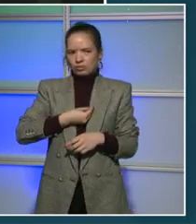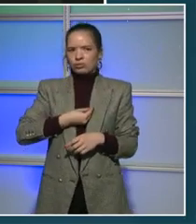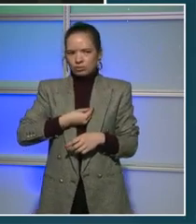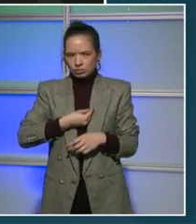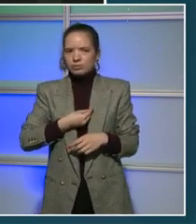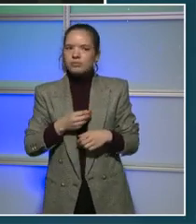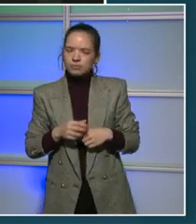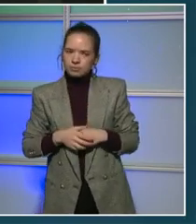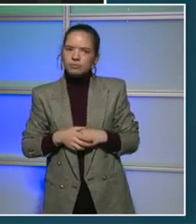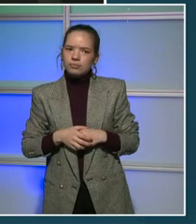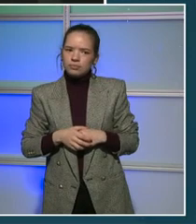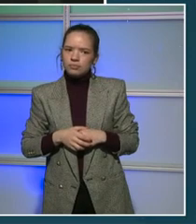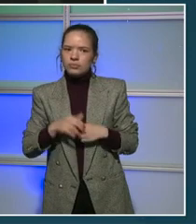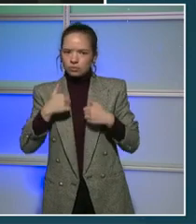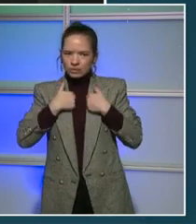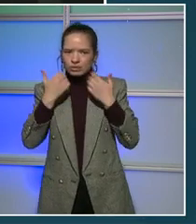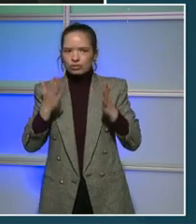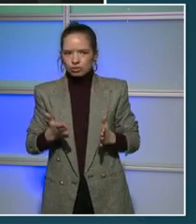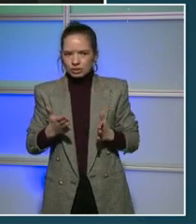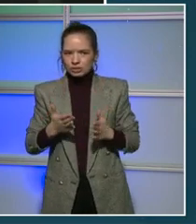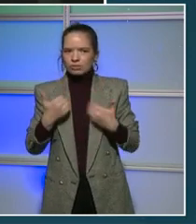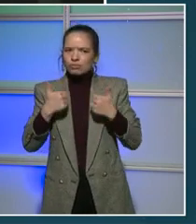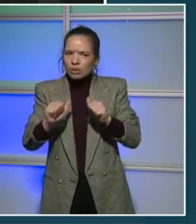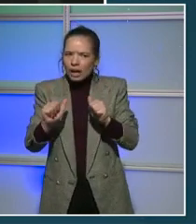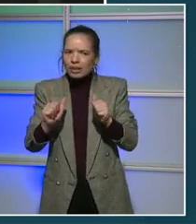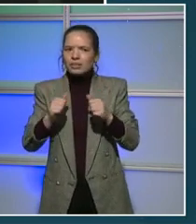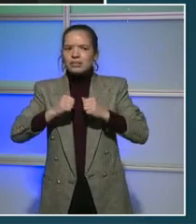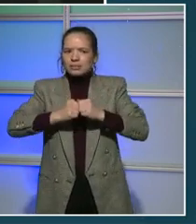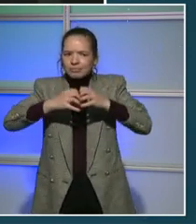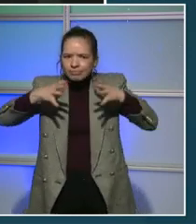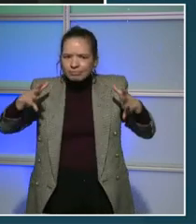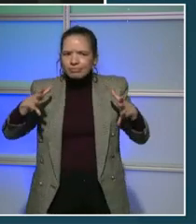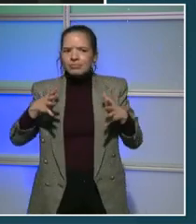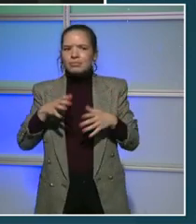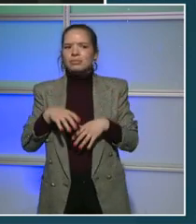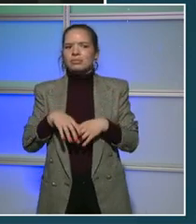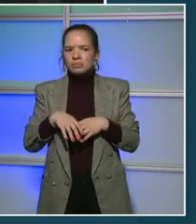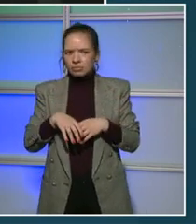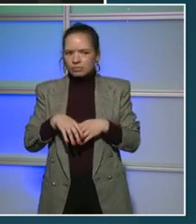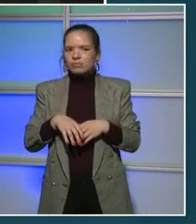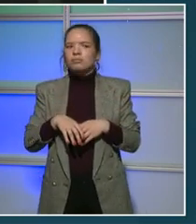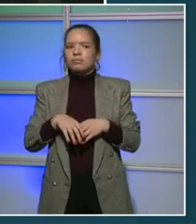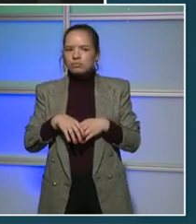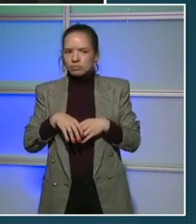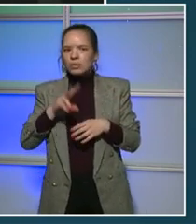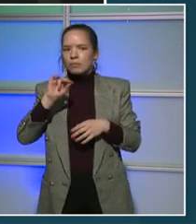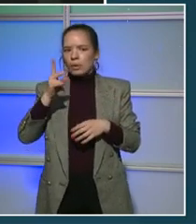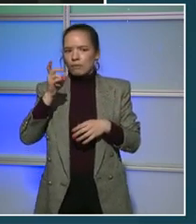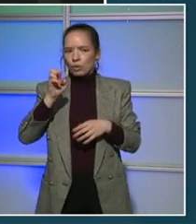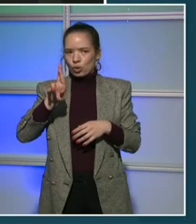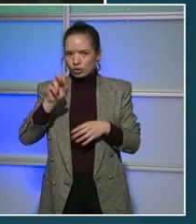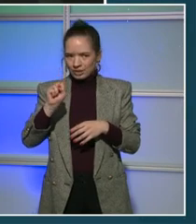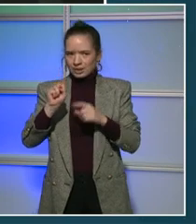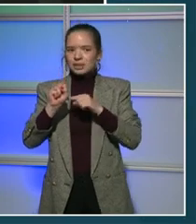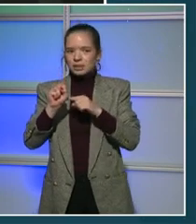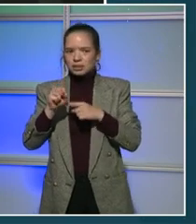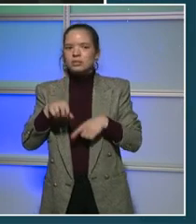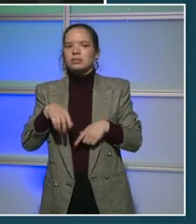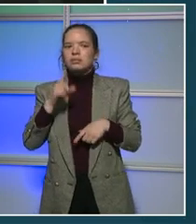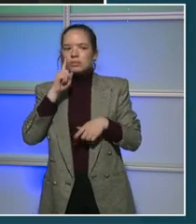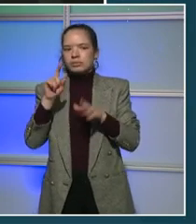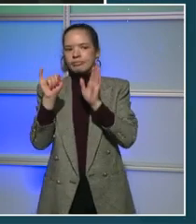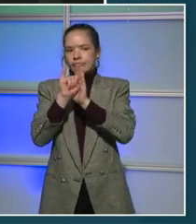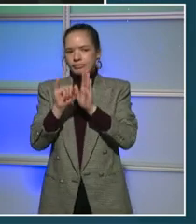vouchers for our community. We had 46 in the cycle this last time. We're looking to increase that number and have some of those vouchers tied to